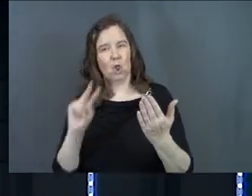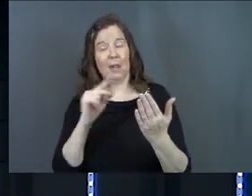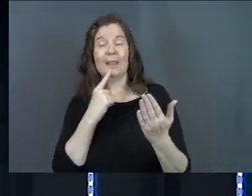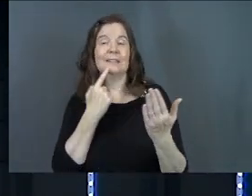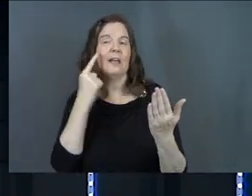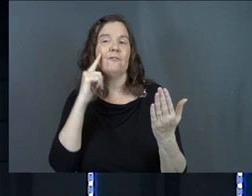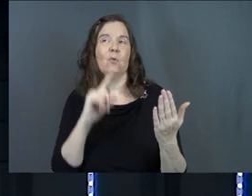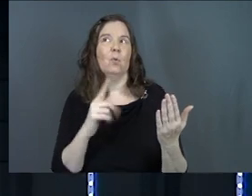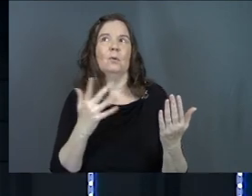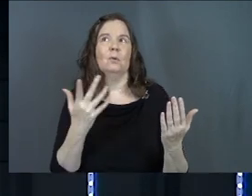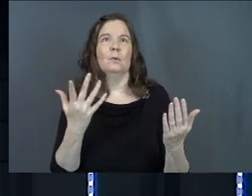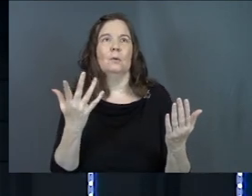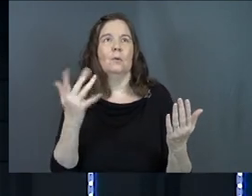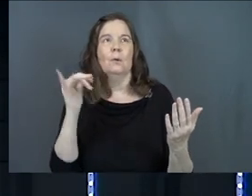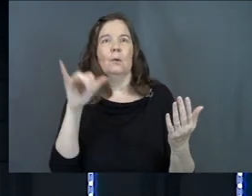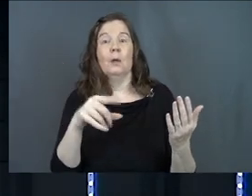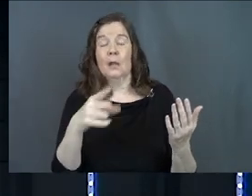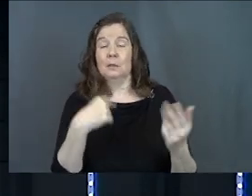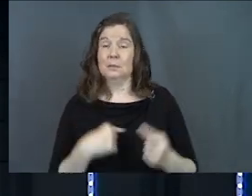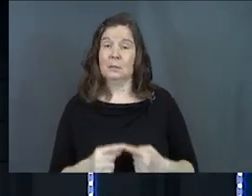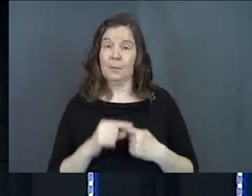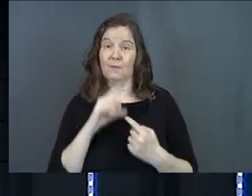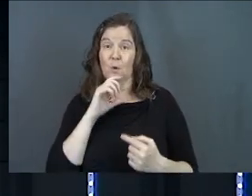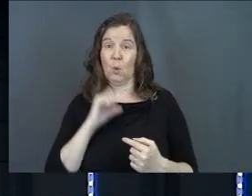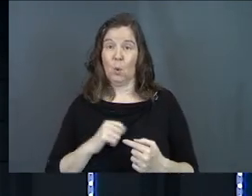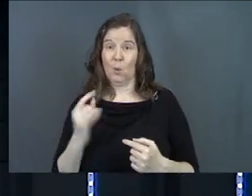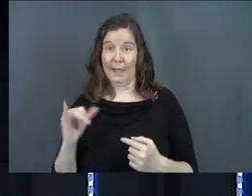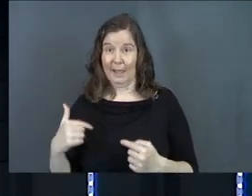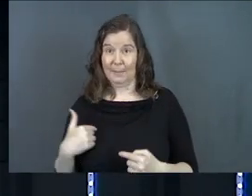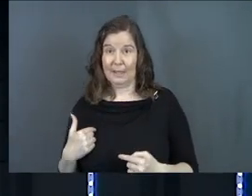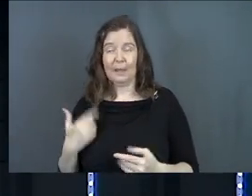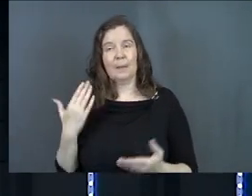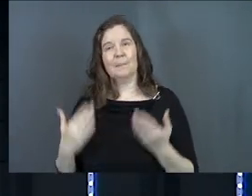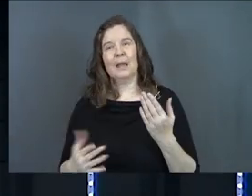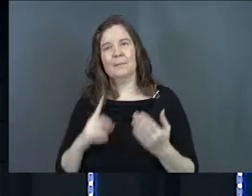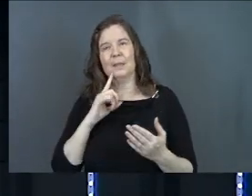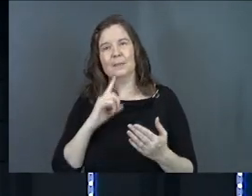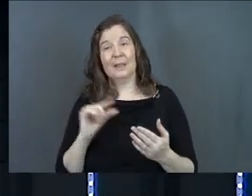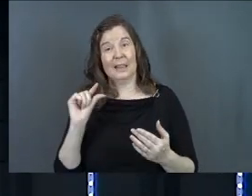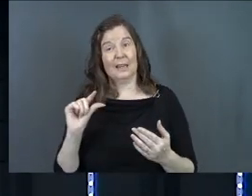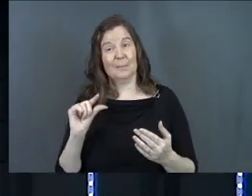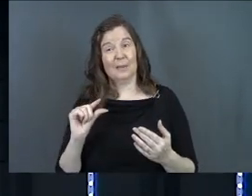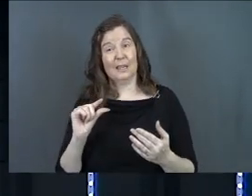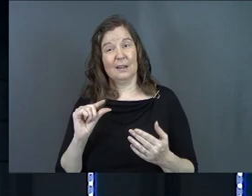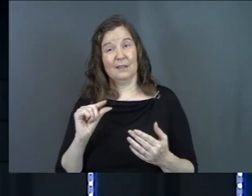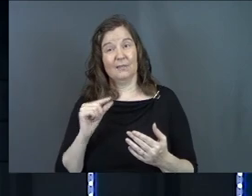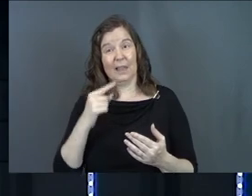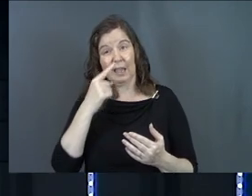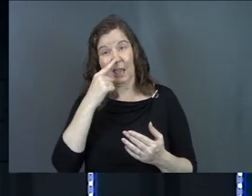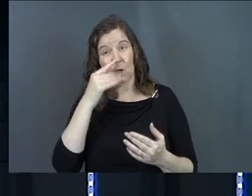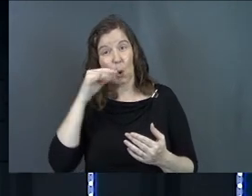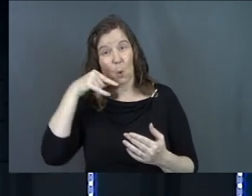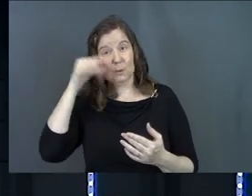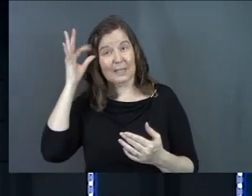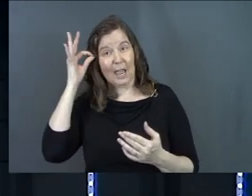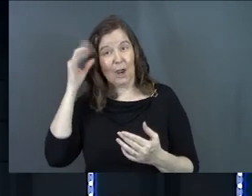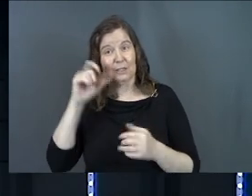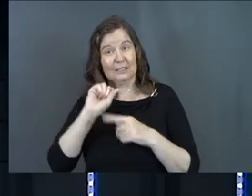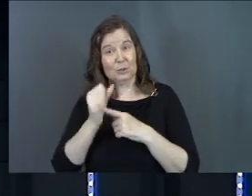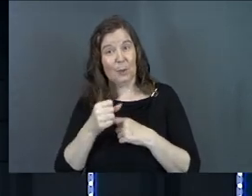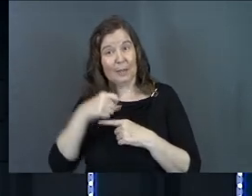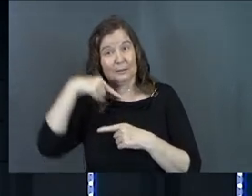let's just say, for the sake of argument, that especially for you older ones like me, maybe there's been a bit of a nose hair situation that's been going on.